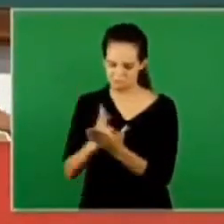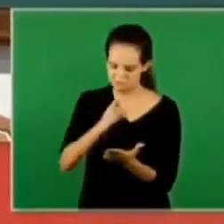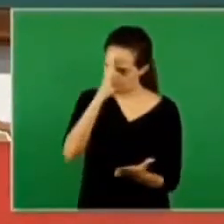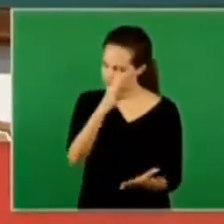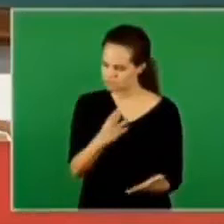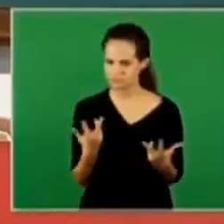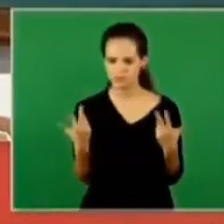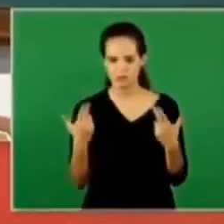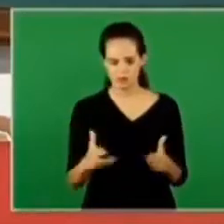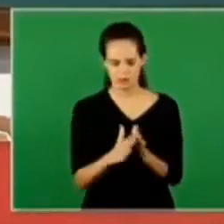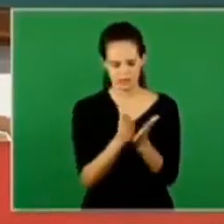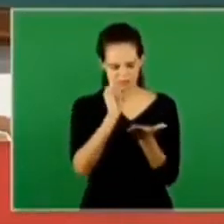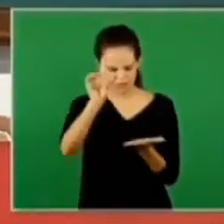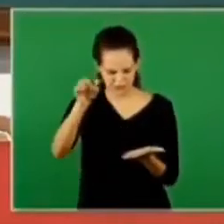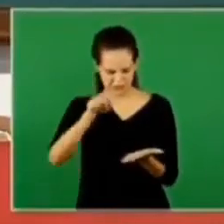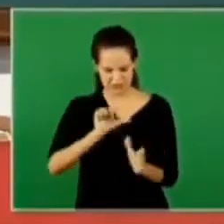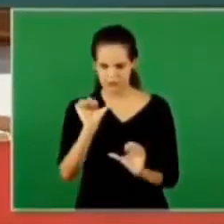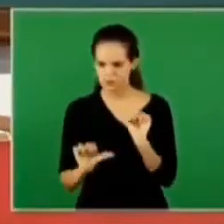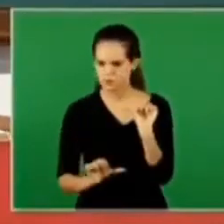his word has not changed